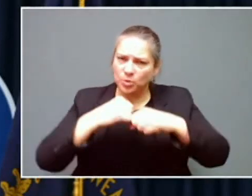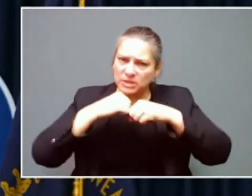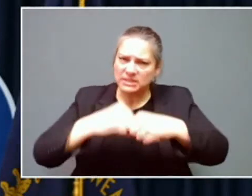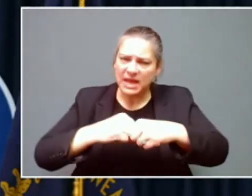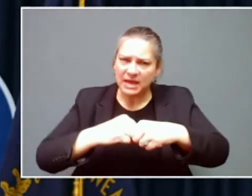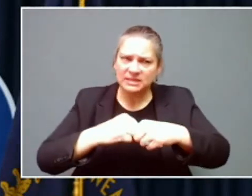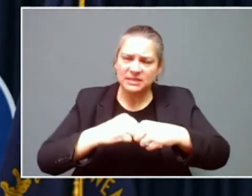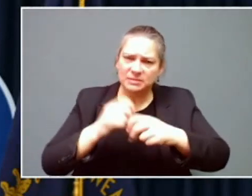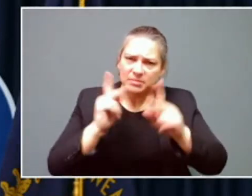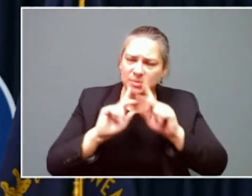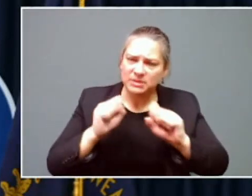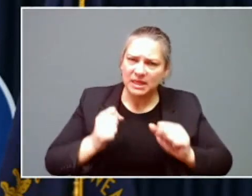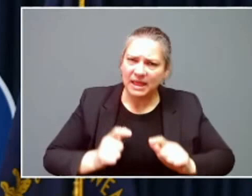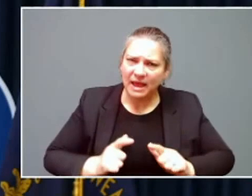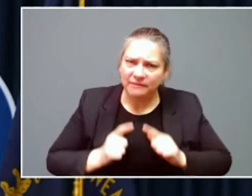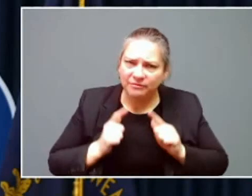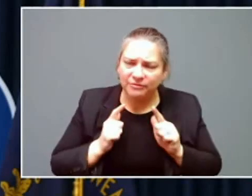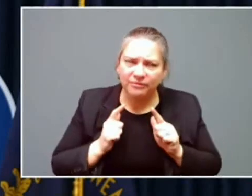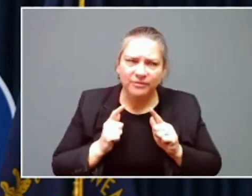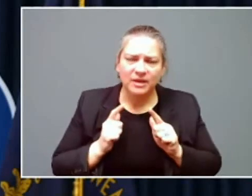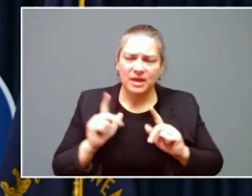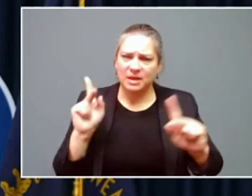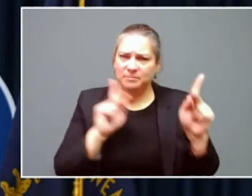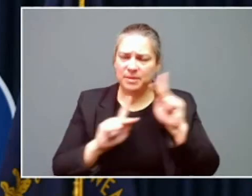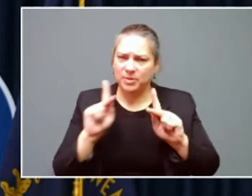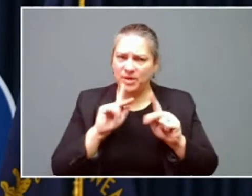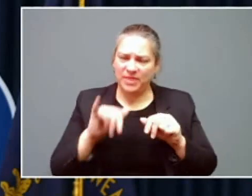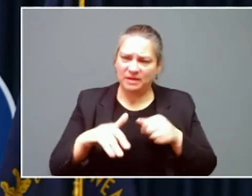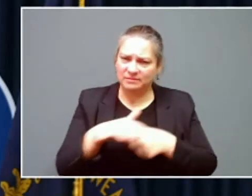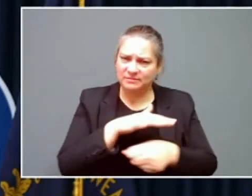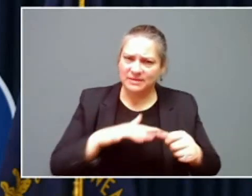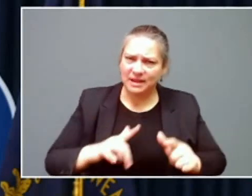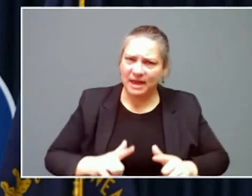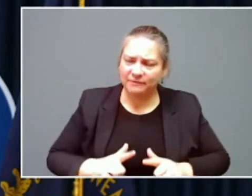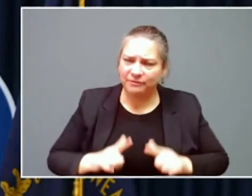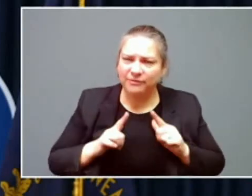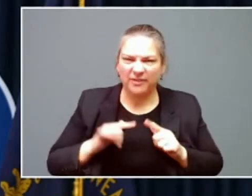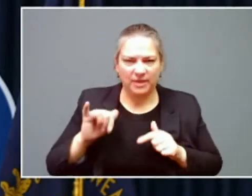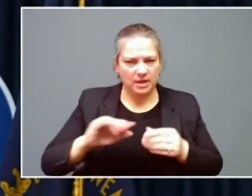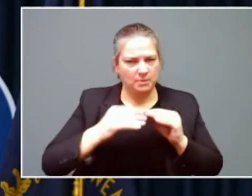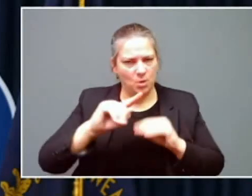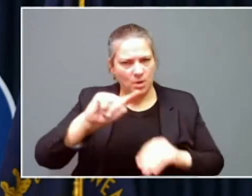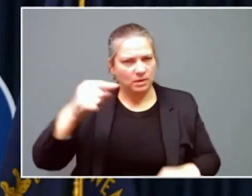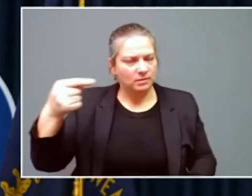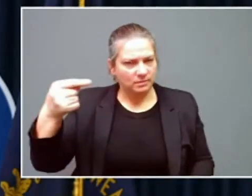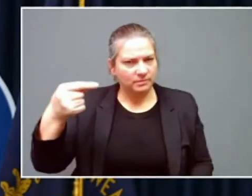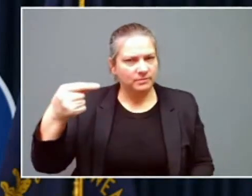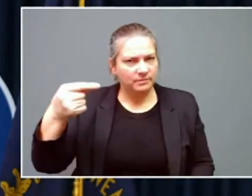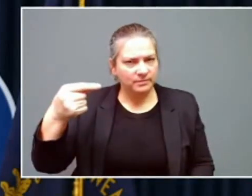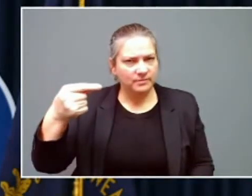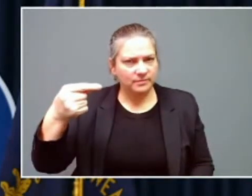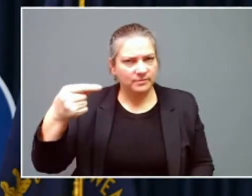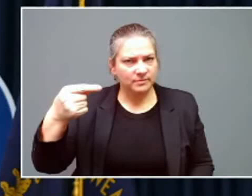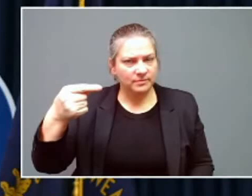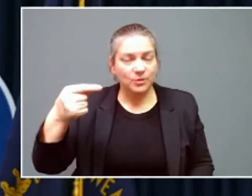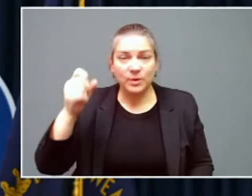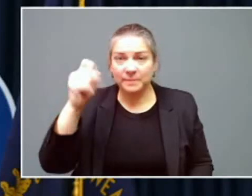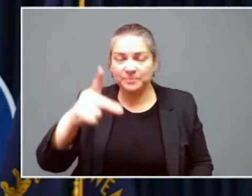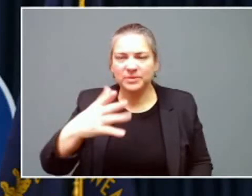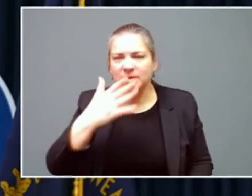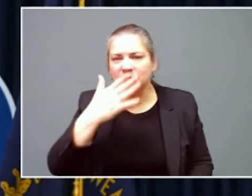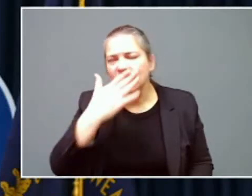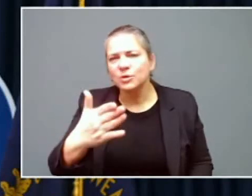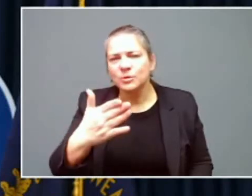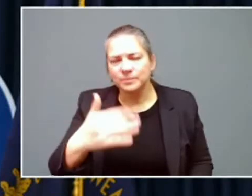citizens and the citizens in that region is our number one objective. All right. Thank you all very